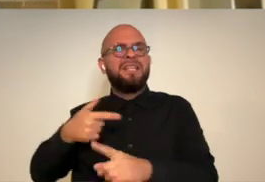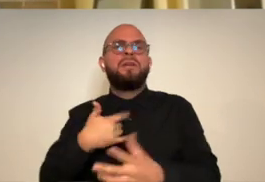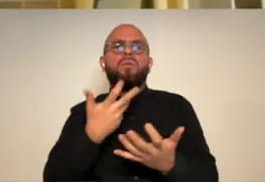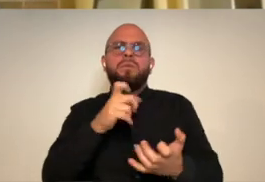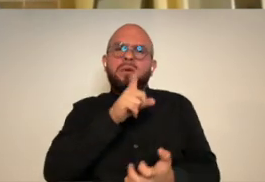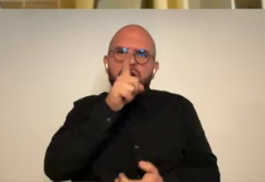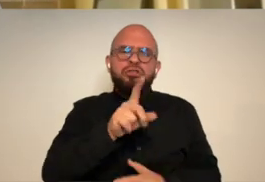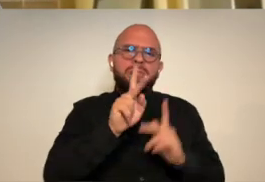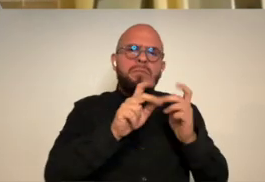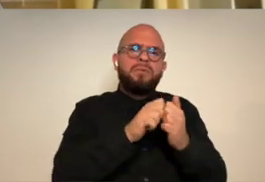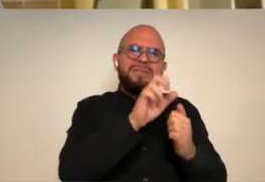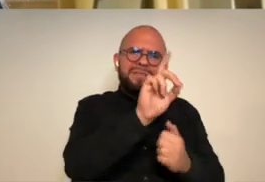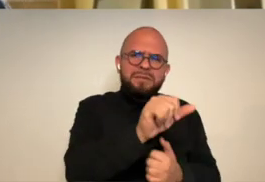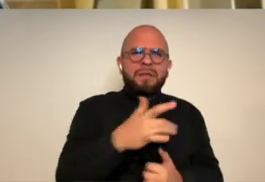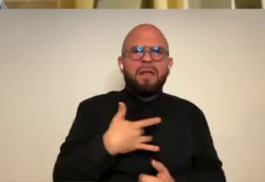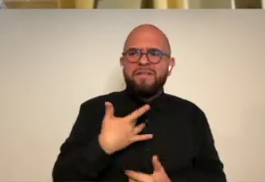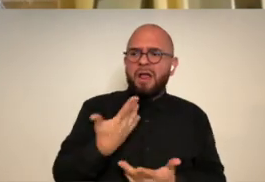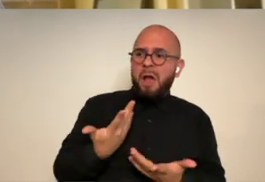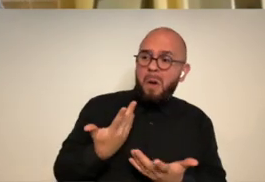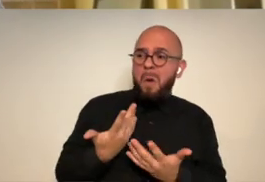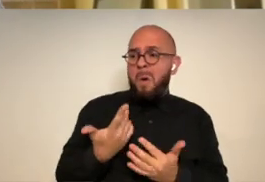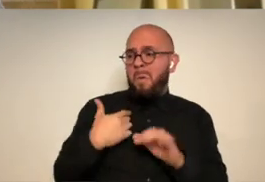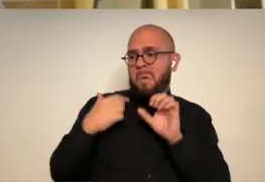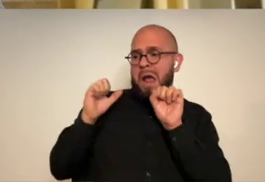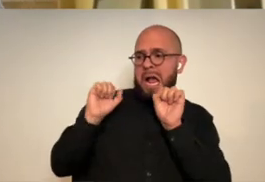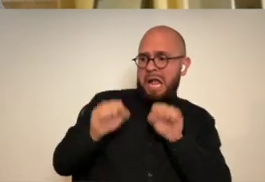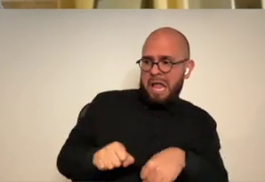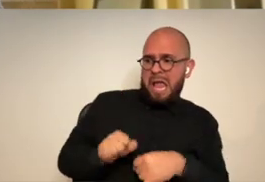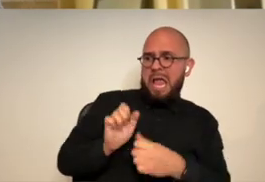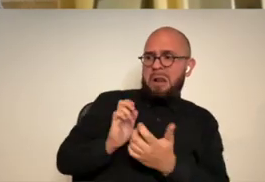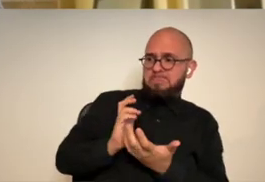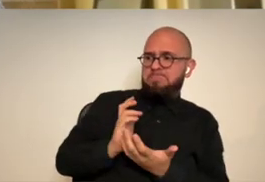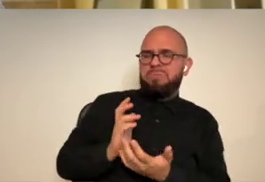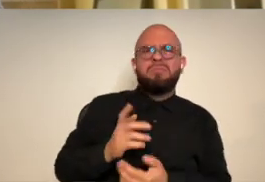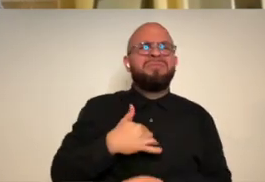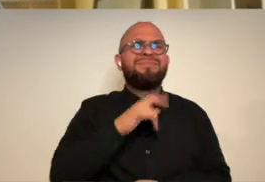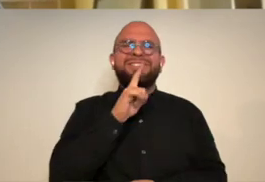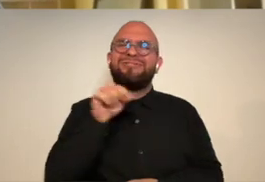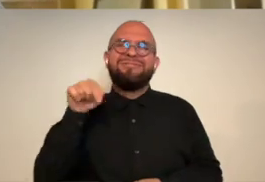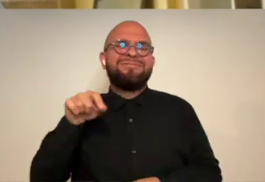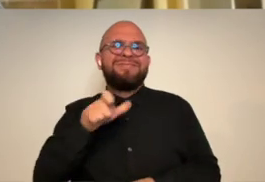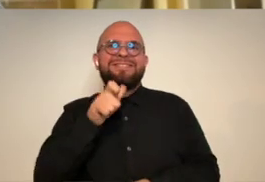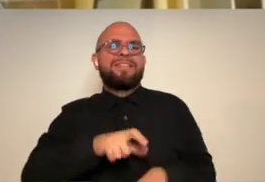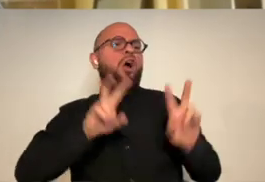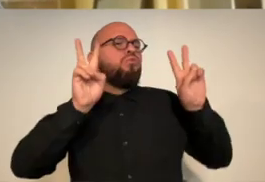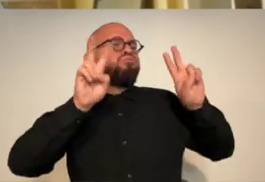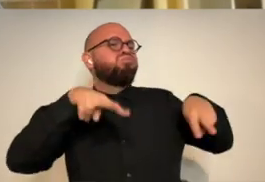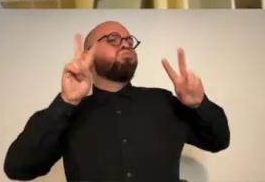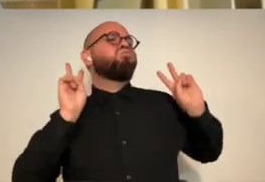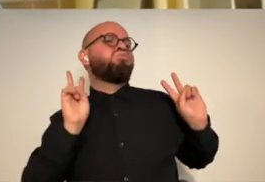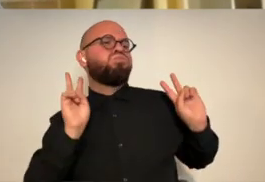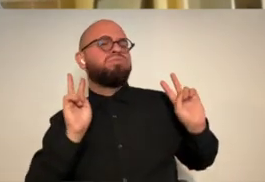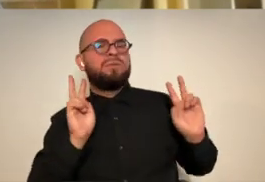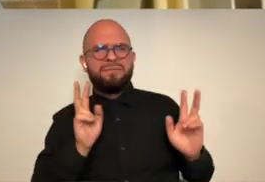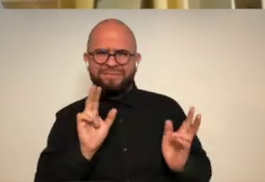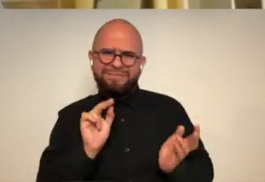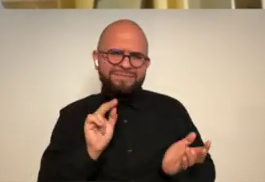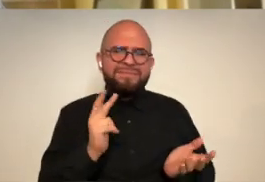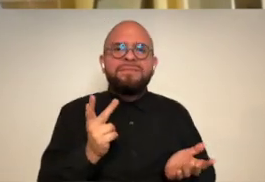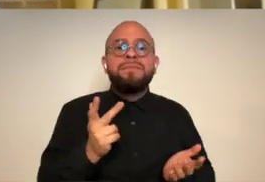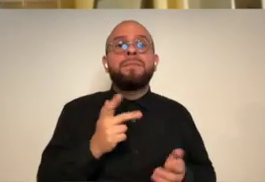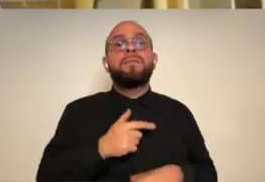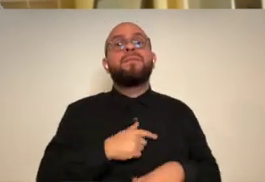specifically make it an approachable thing for disabilities and visible too so it's not uh